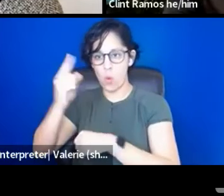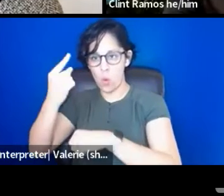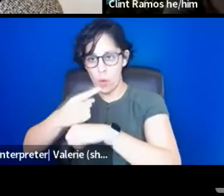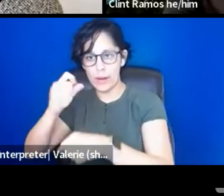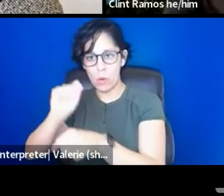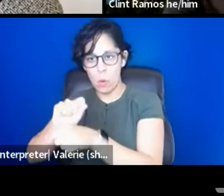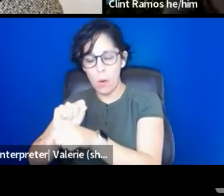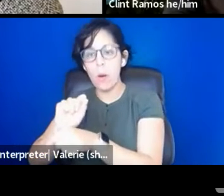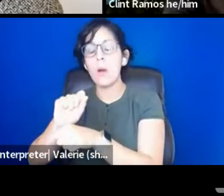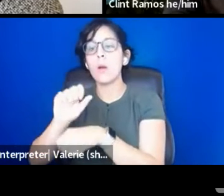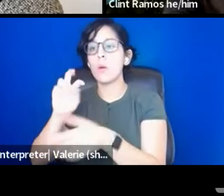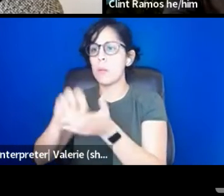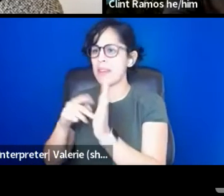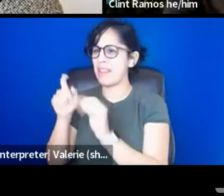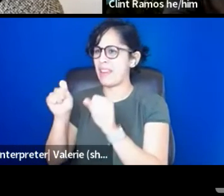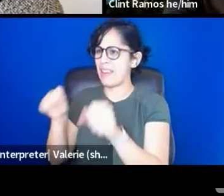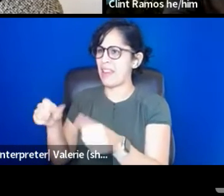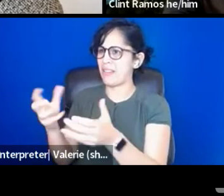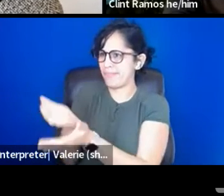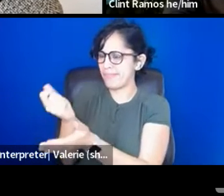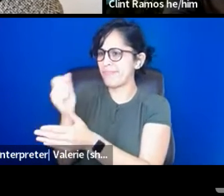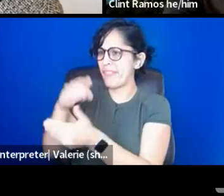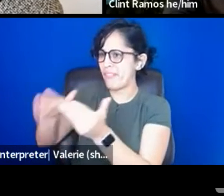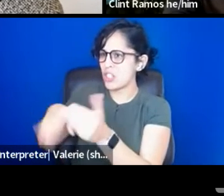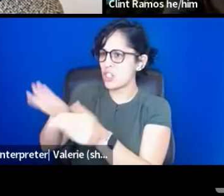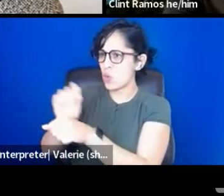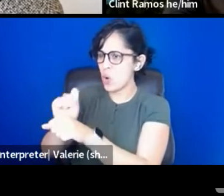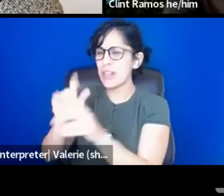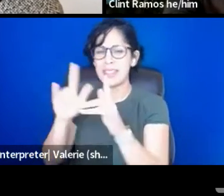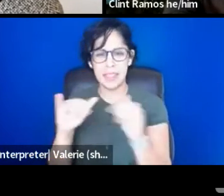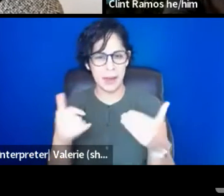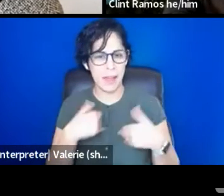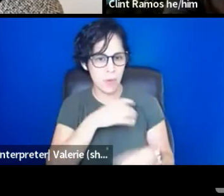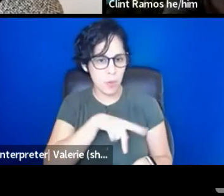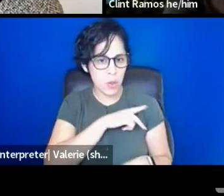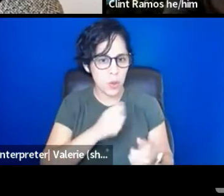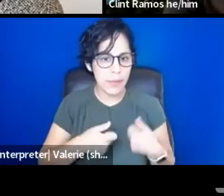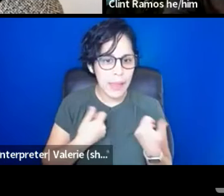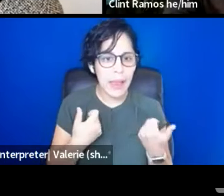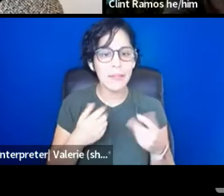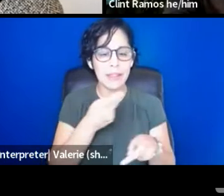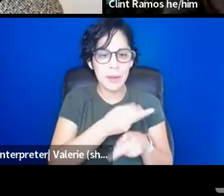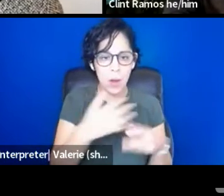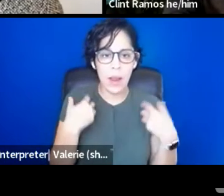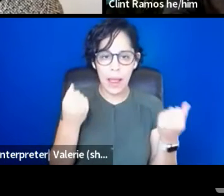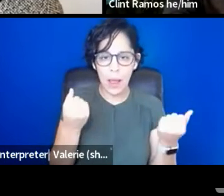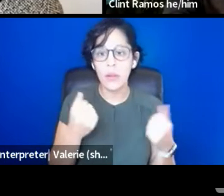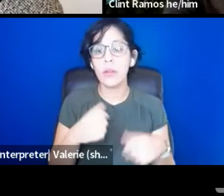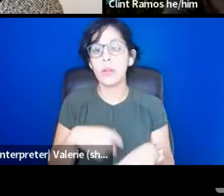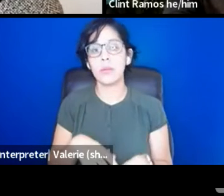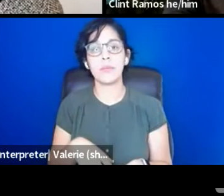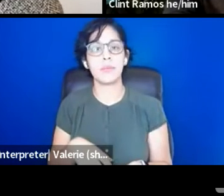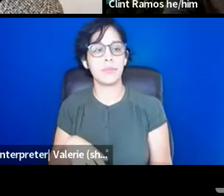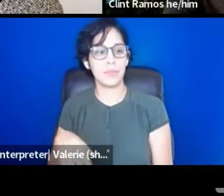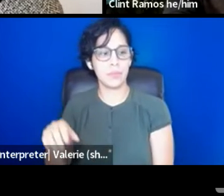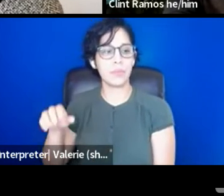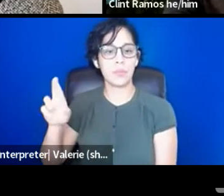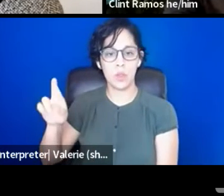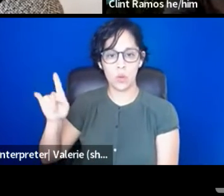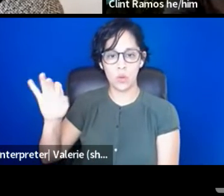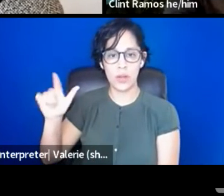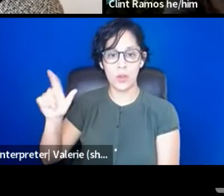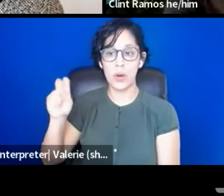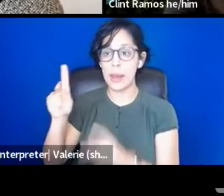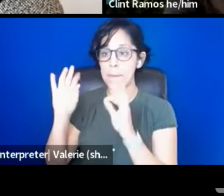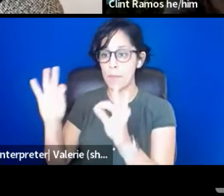do their jobs and still have a life and have their health. Absolutely. Let's do a pendulum swing. Lindsay, I'm going to do a quick play